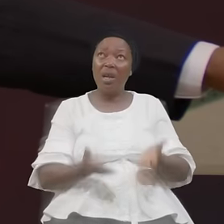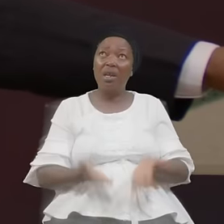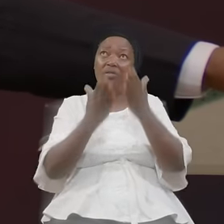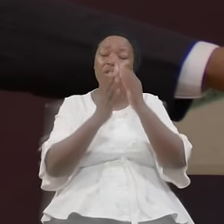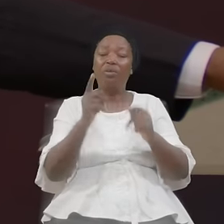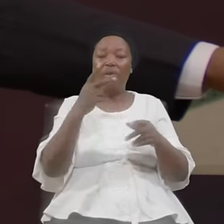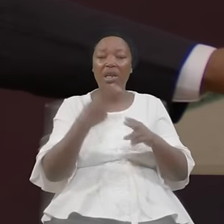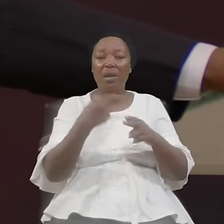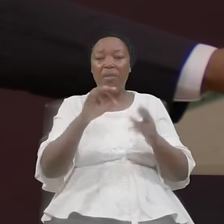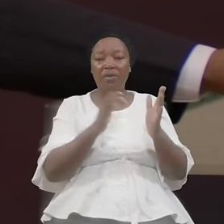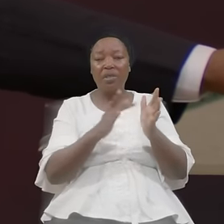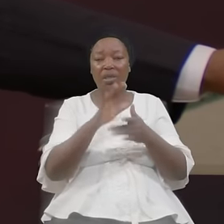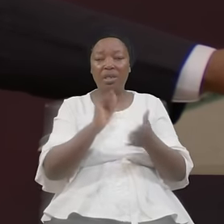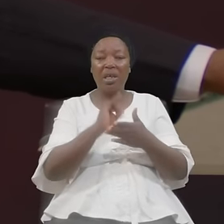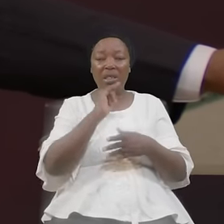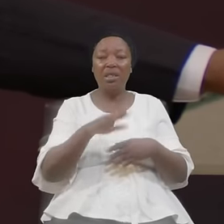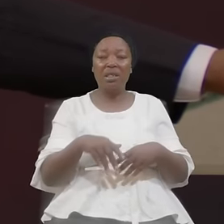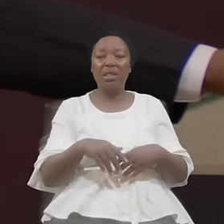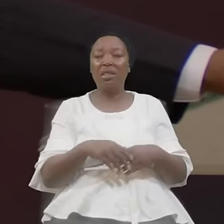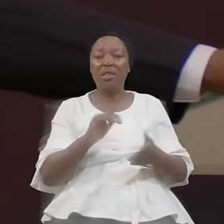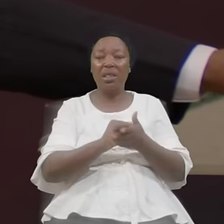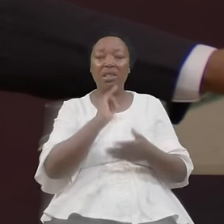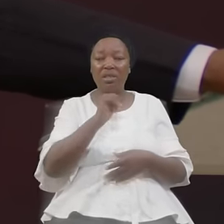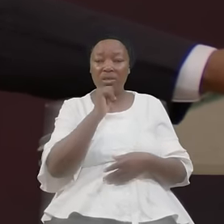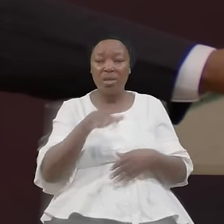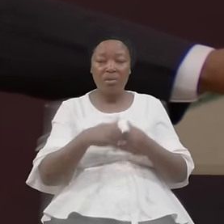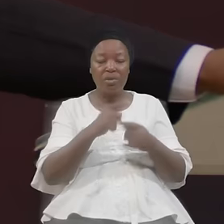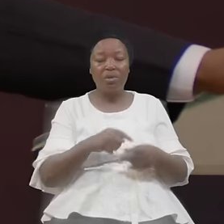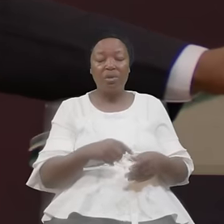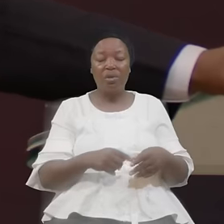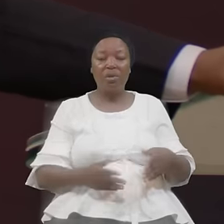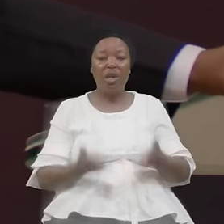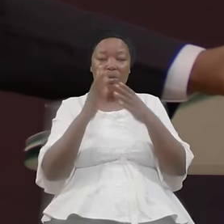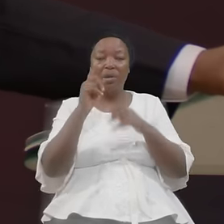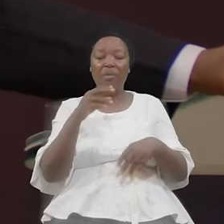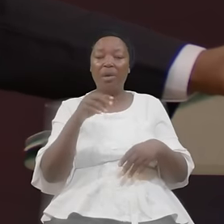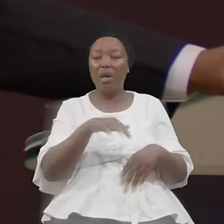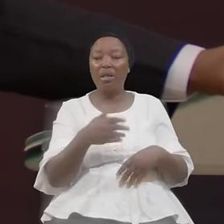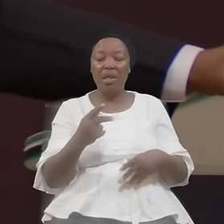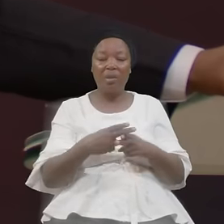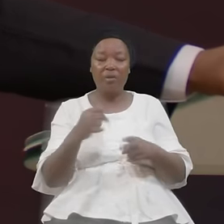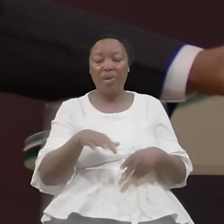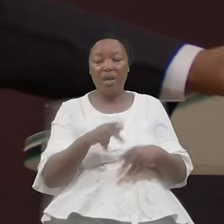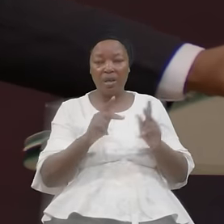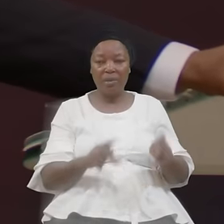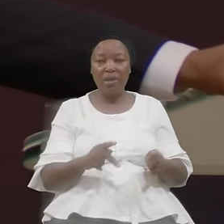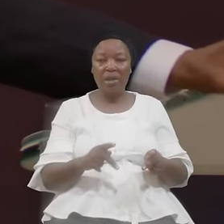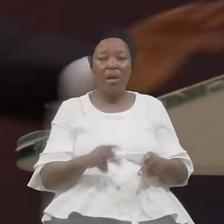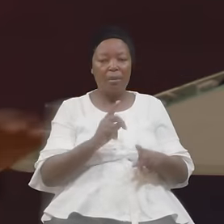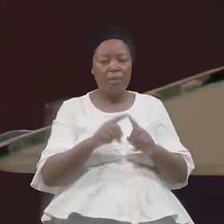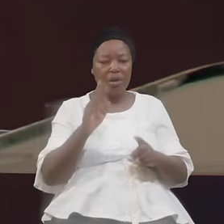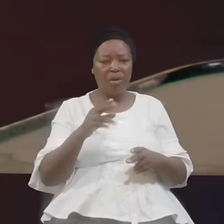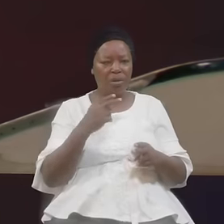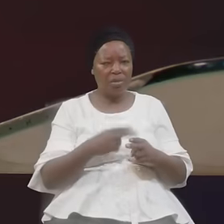Are Trying To Lift Up The Name Of Another Person Or Your Name What Are You Doing It